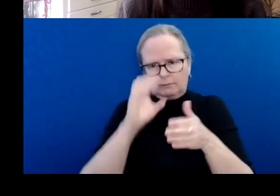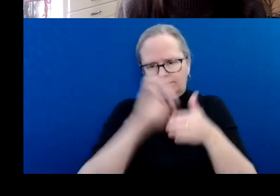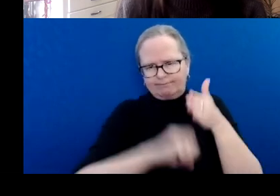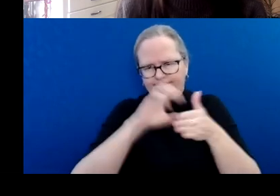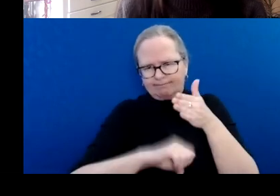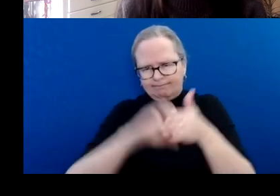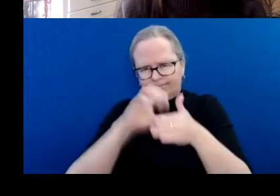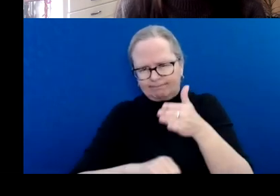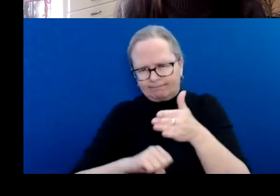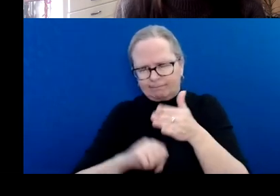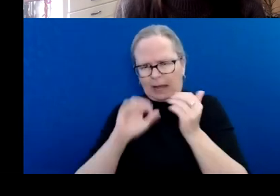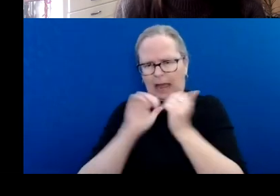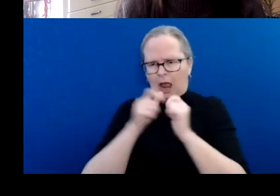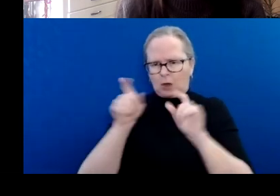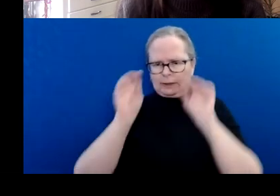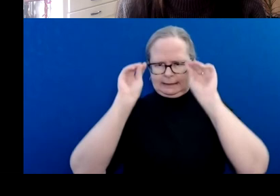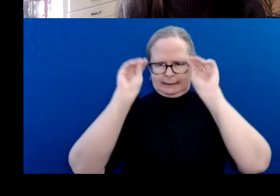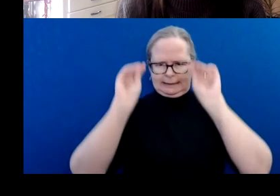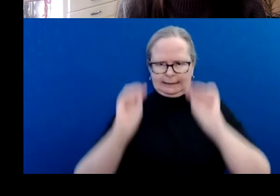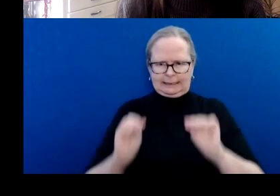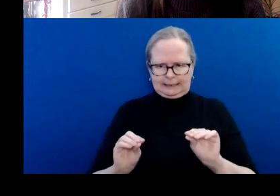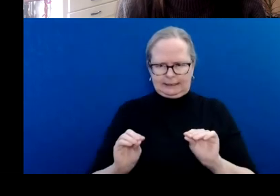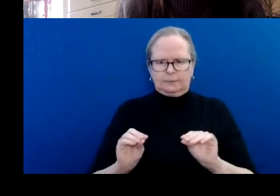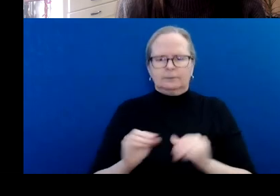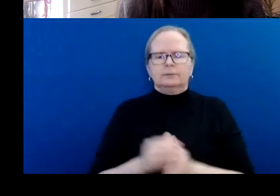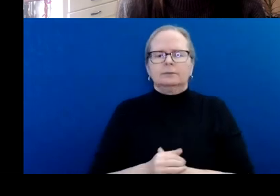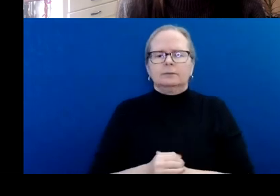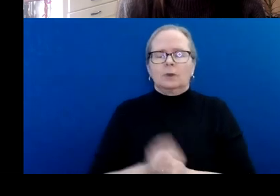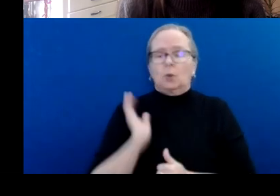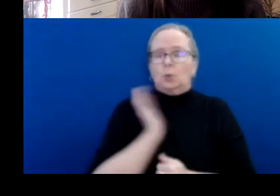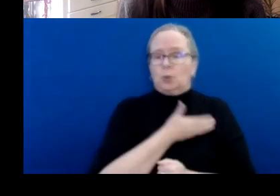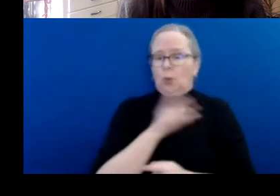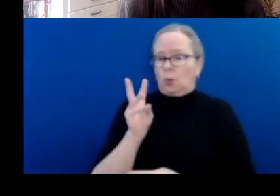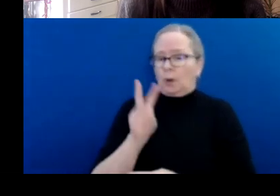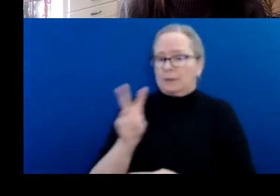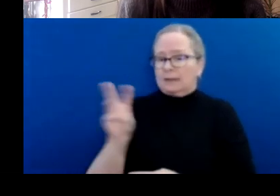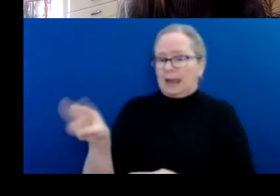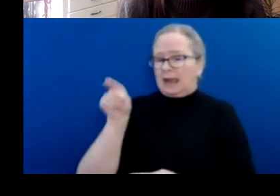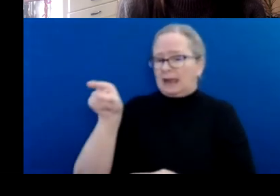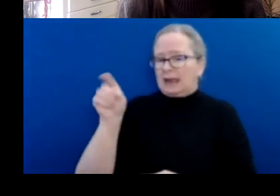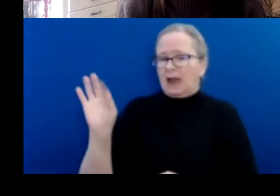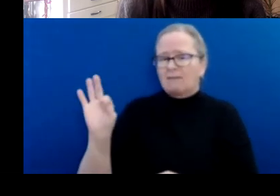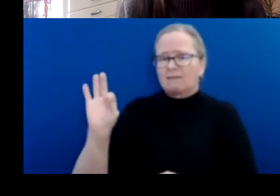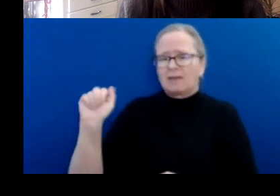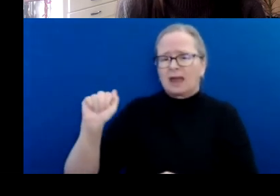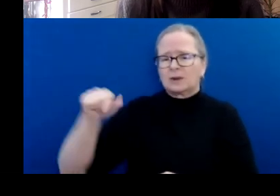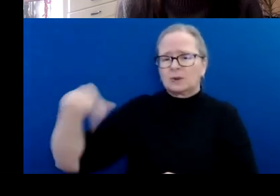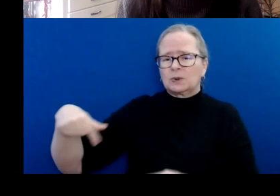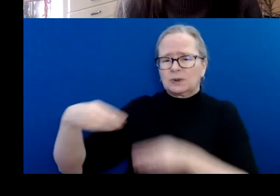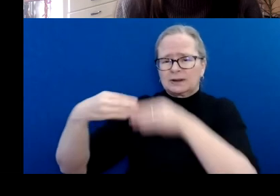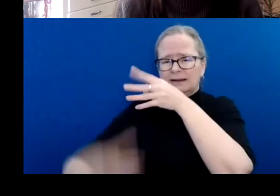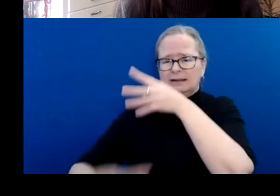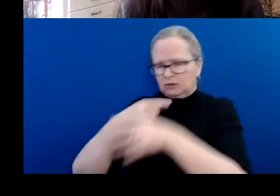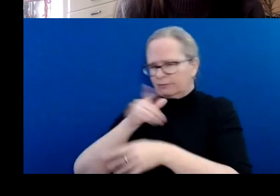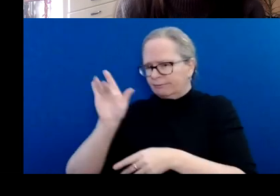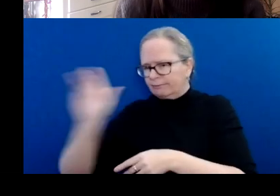Our FAQ page has some information and resources about taxes. However, CADA does